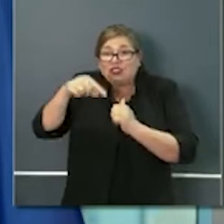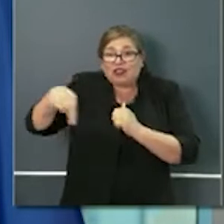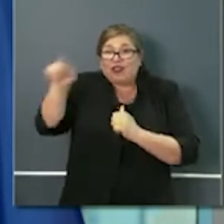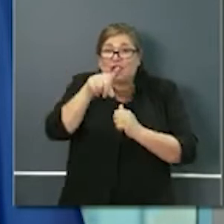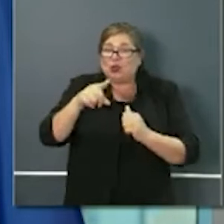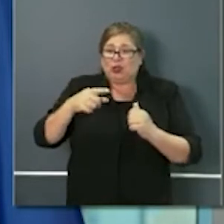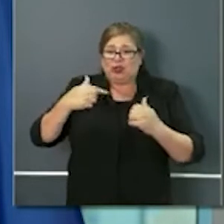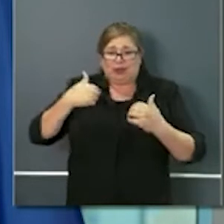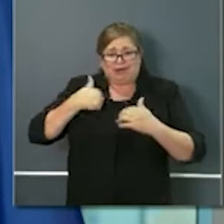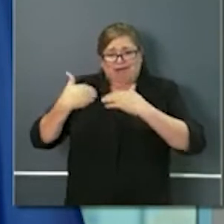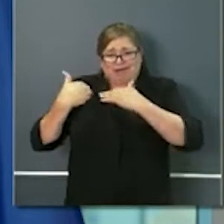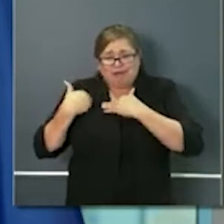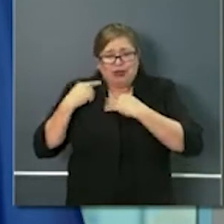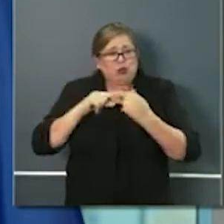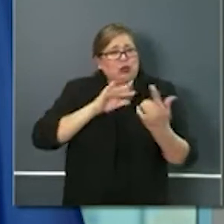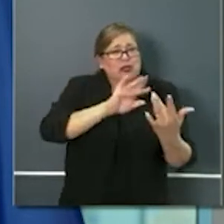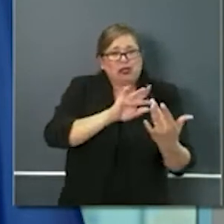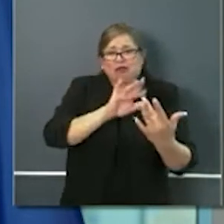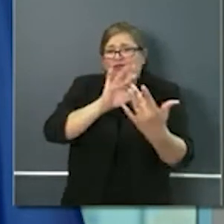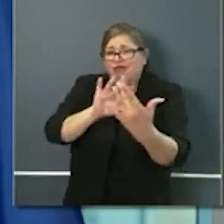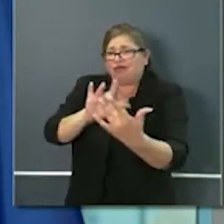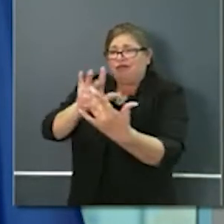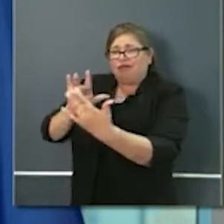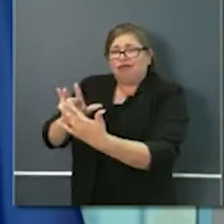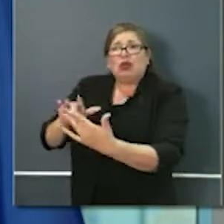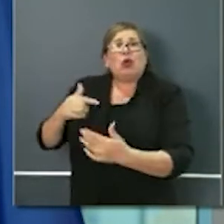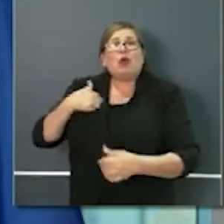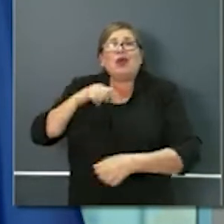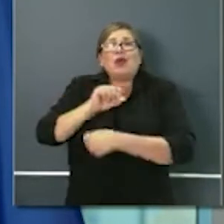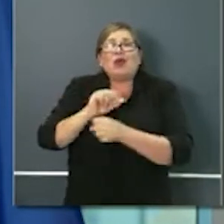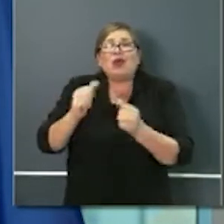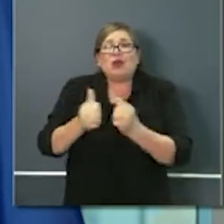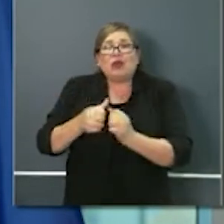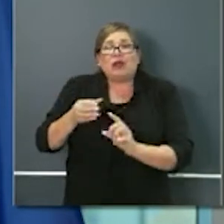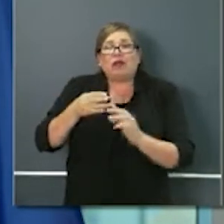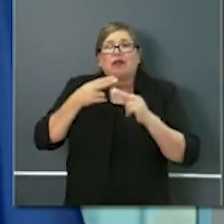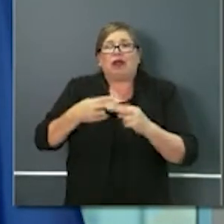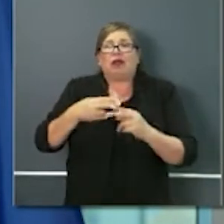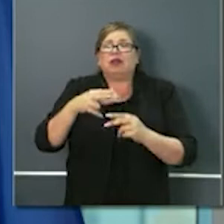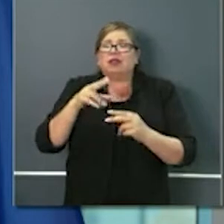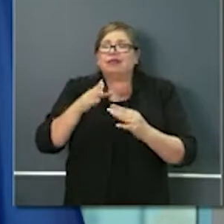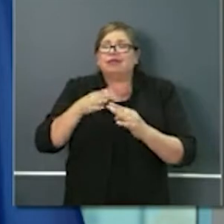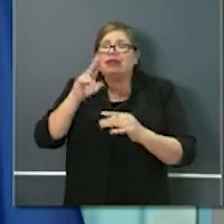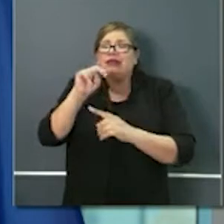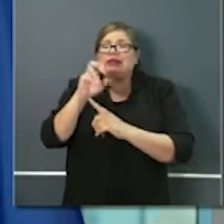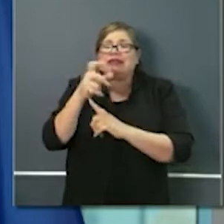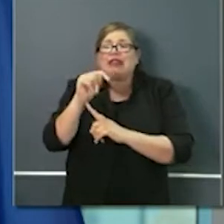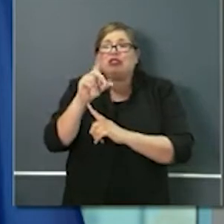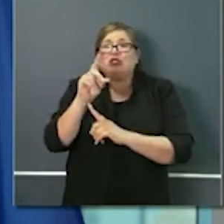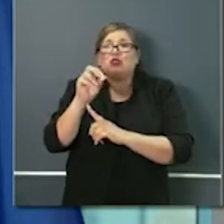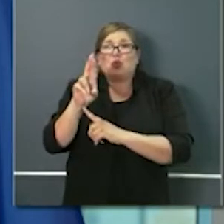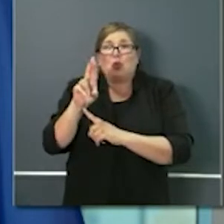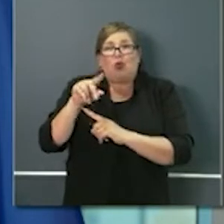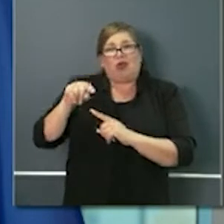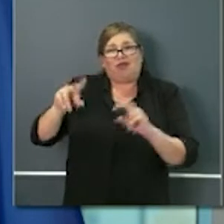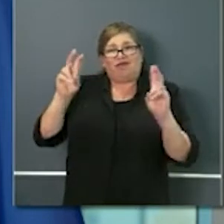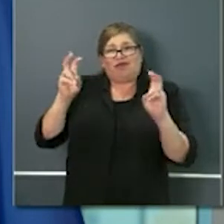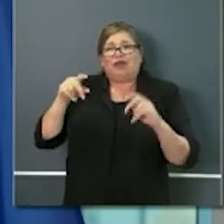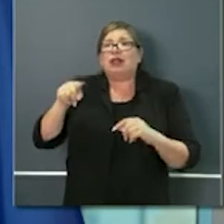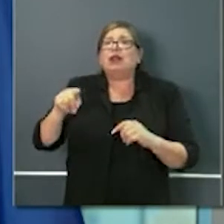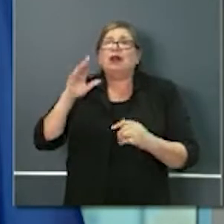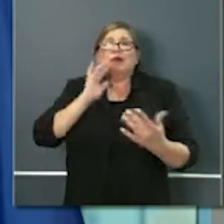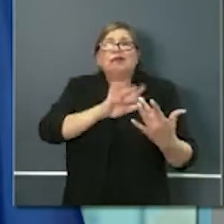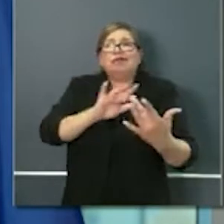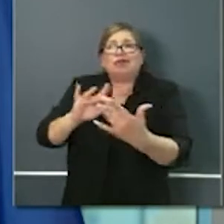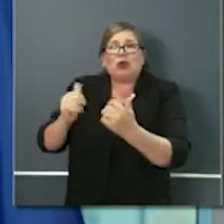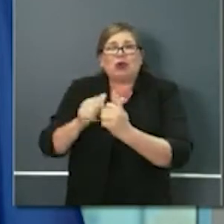we've worked in social media platforms next door to do just that in 22,000 neighborhoods across the state we've